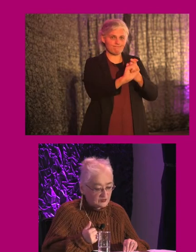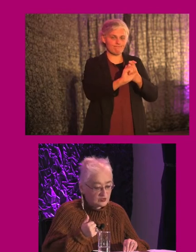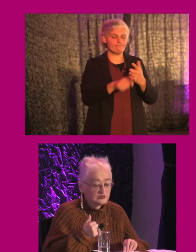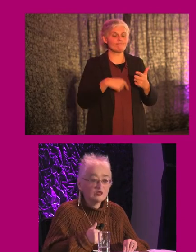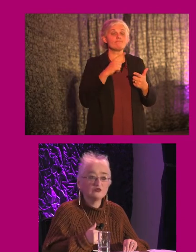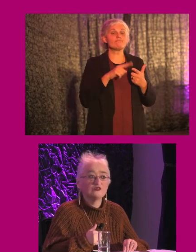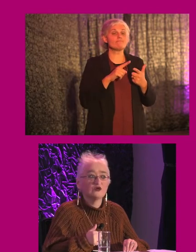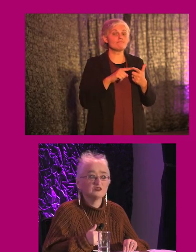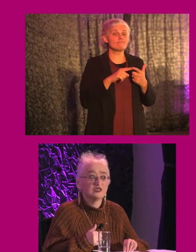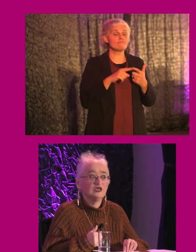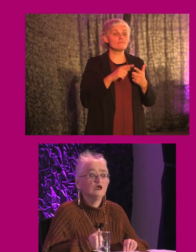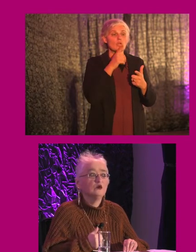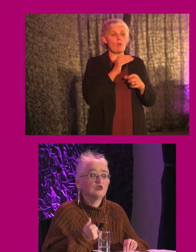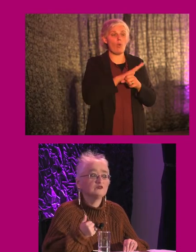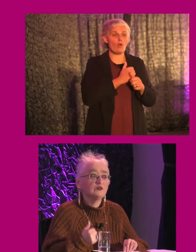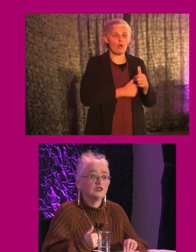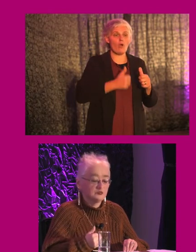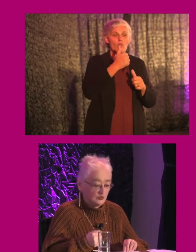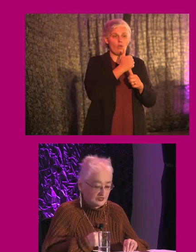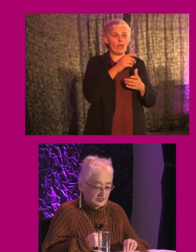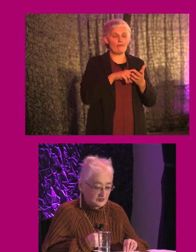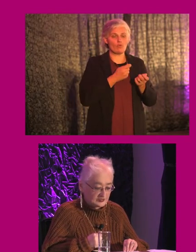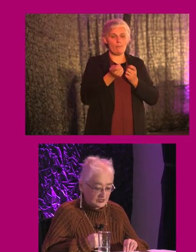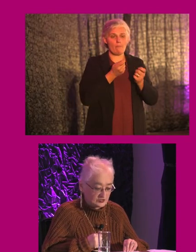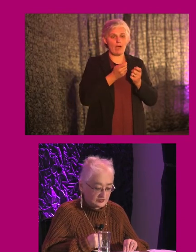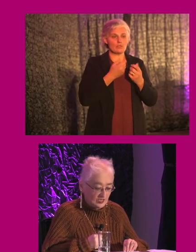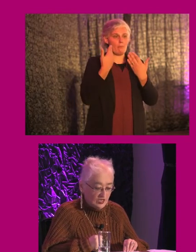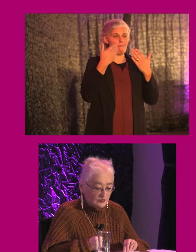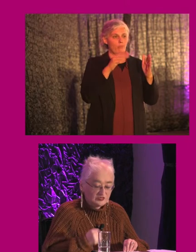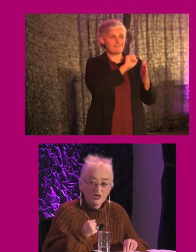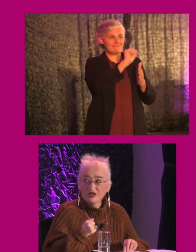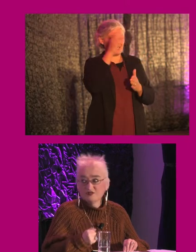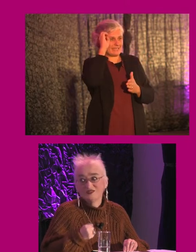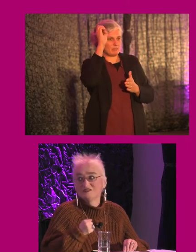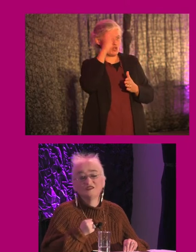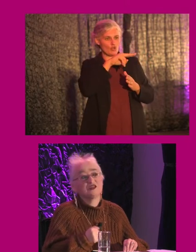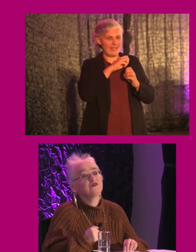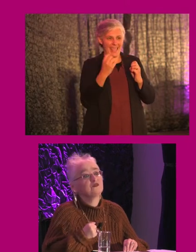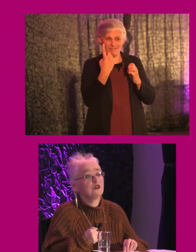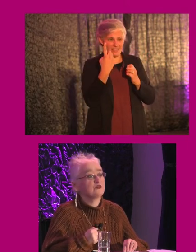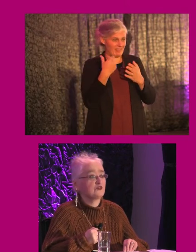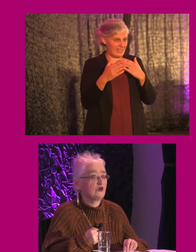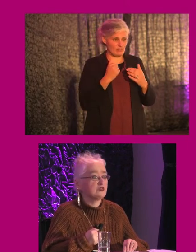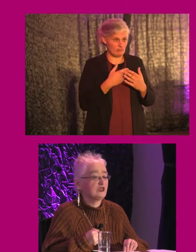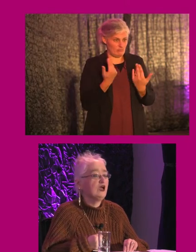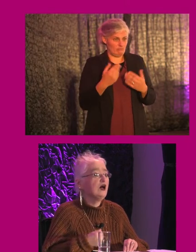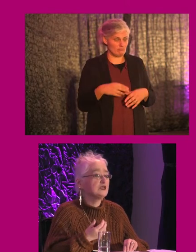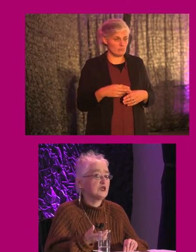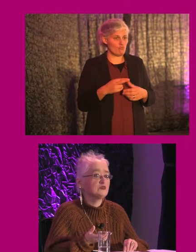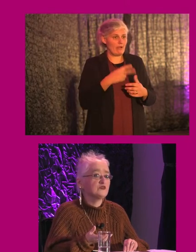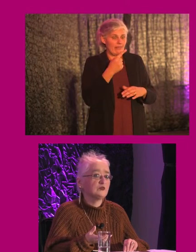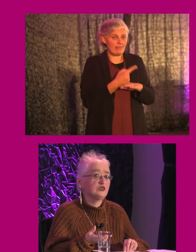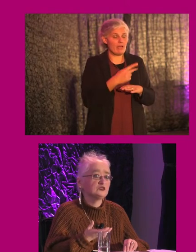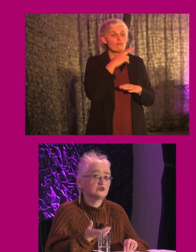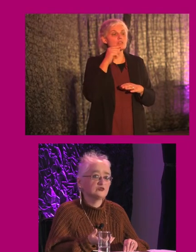secondly, when it comes to local authority, we have to manage public expectations, because not everything is in the gift of the local authority. An